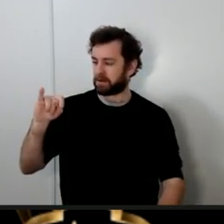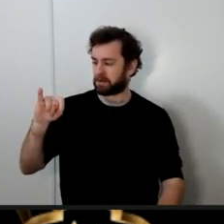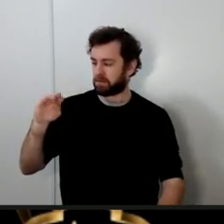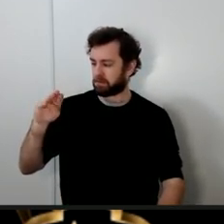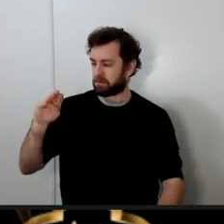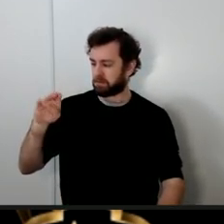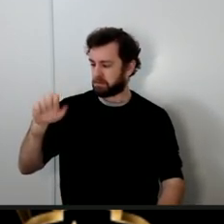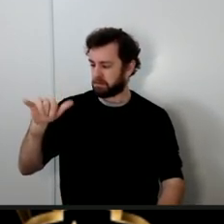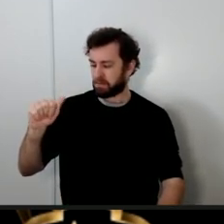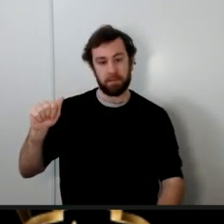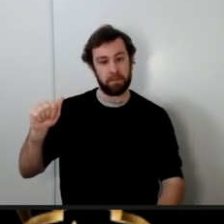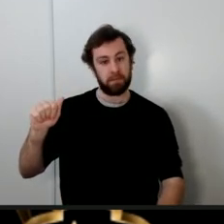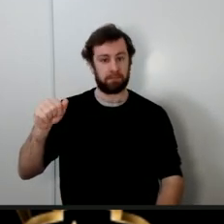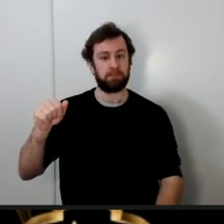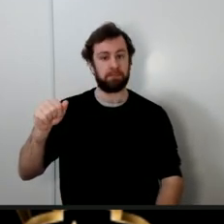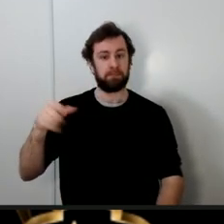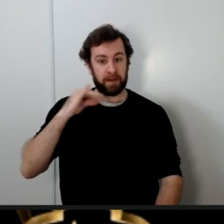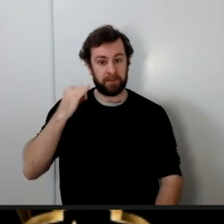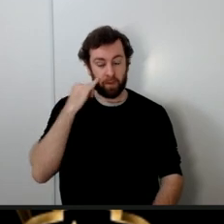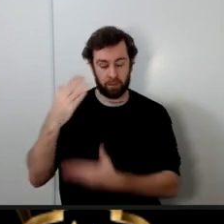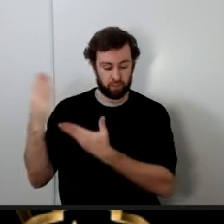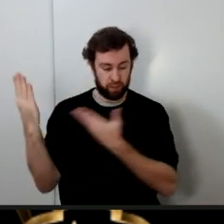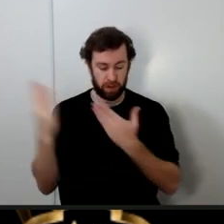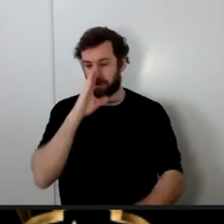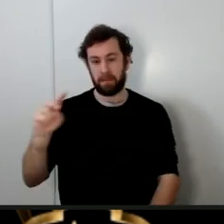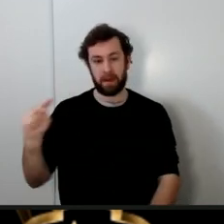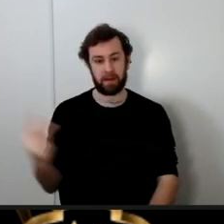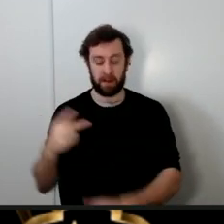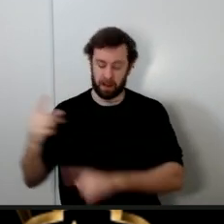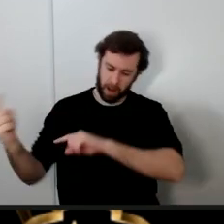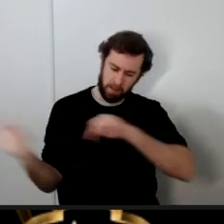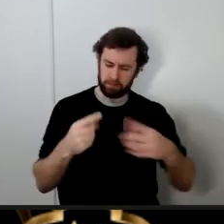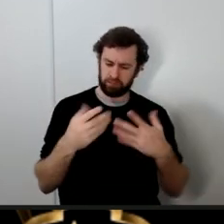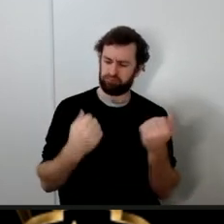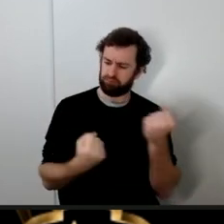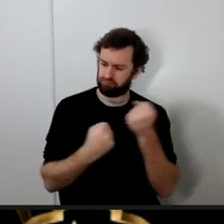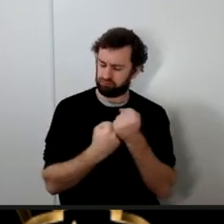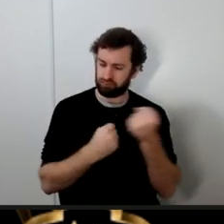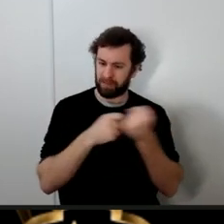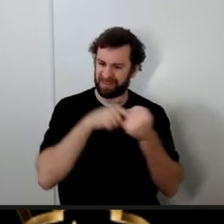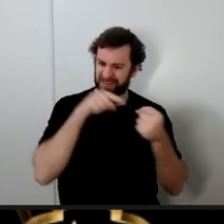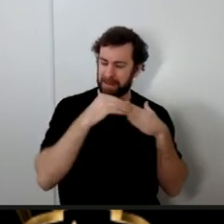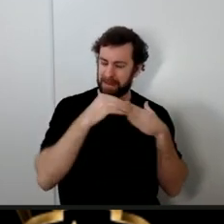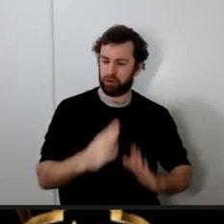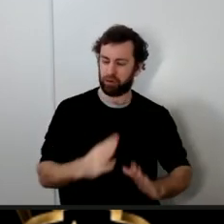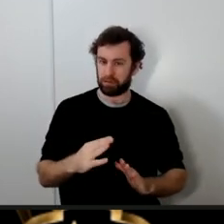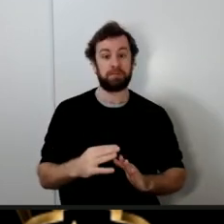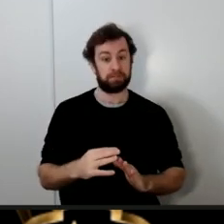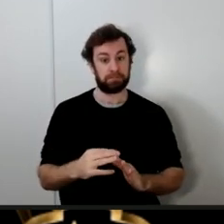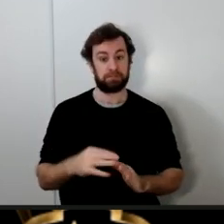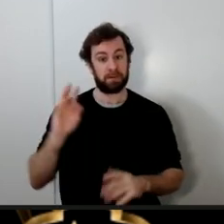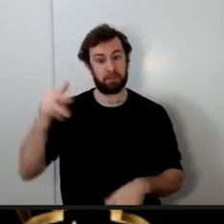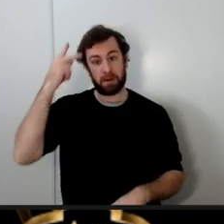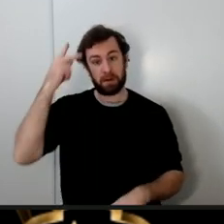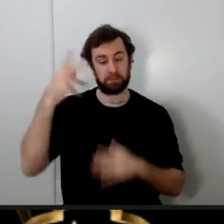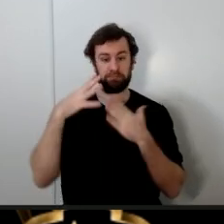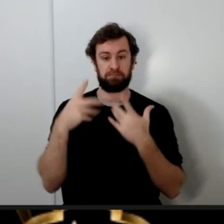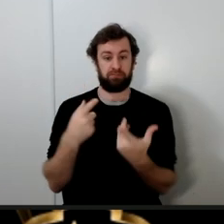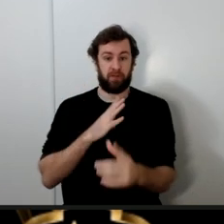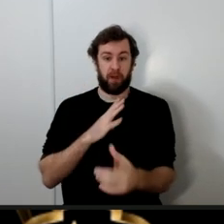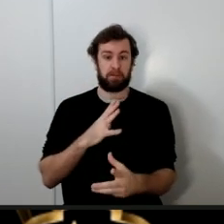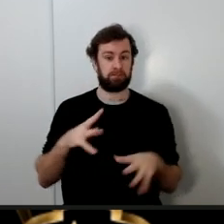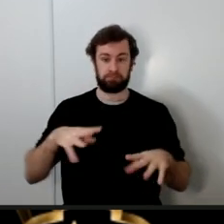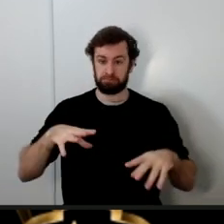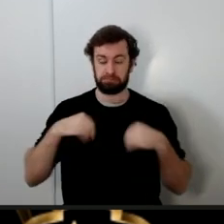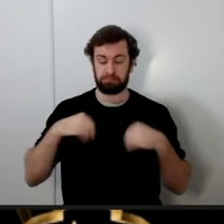allegiance yes he would for him that would be politically justified but now the question here is